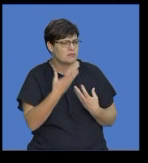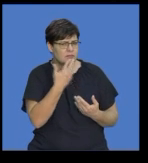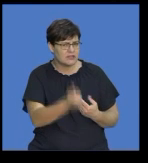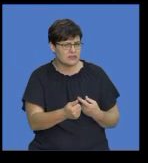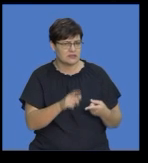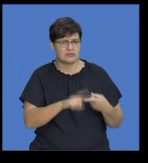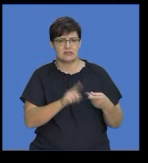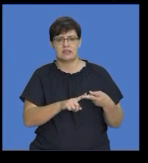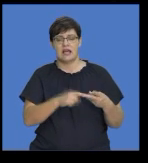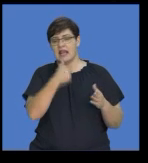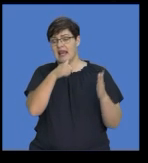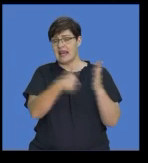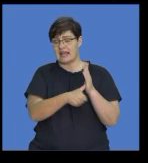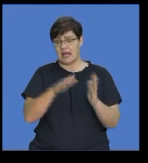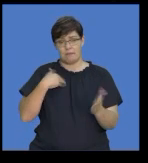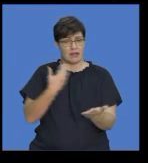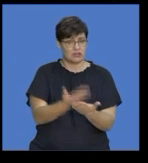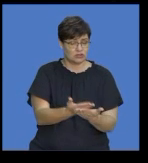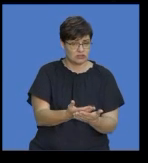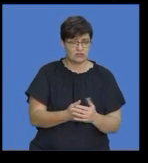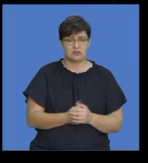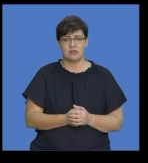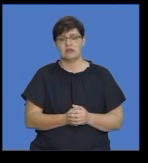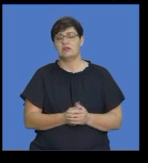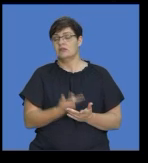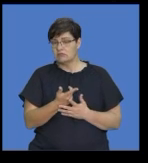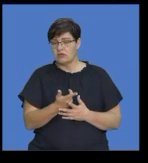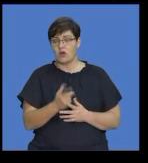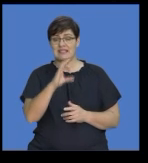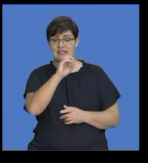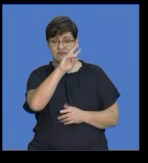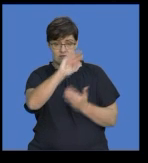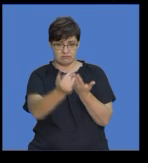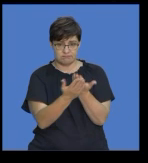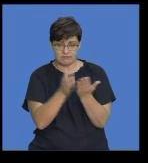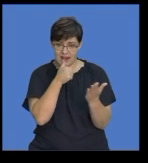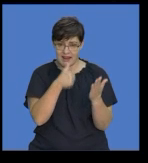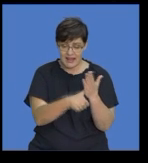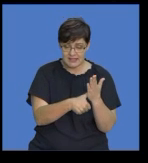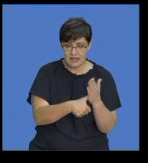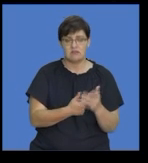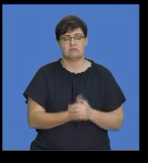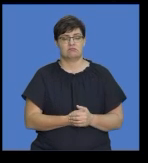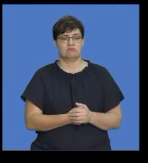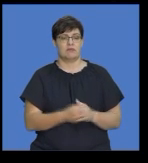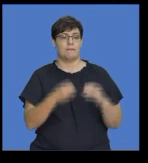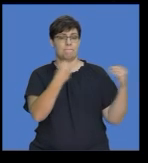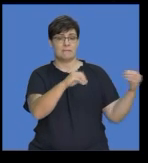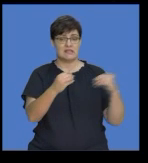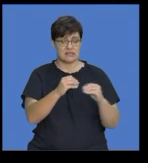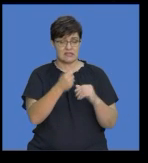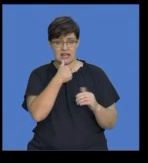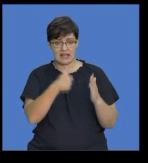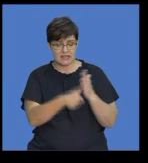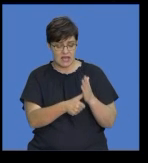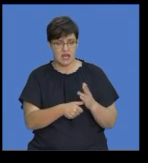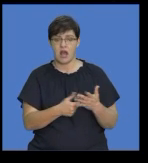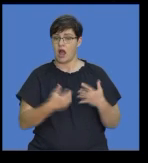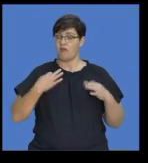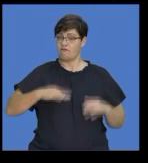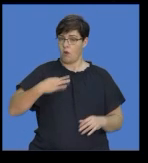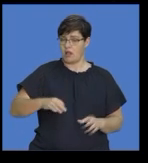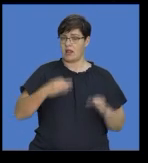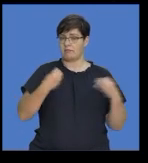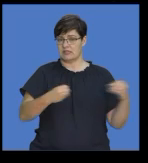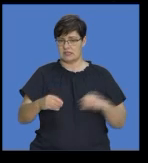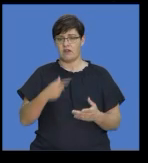You have a letter of application. It could be a letter accompanying your CV. You have a business letter, a formal business letter